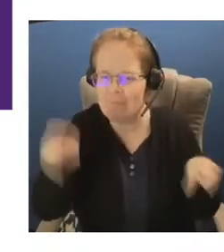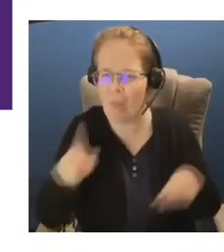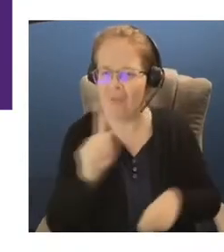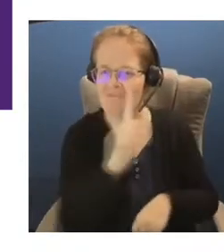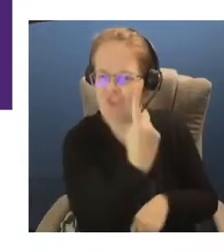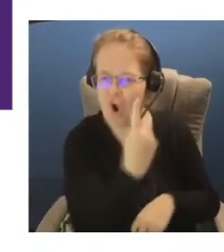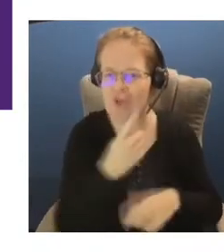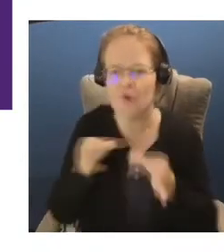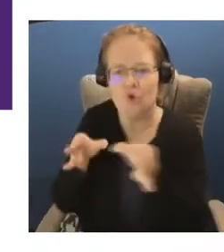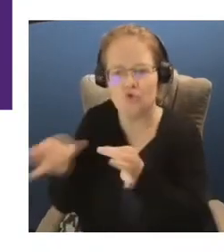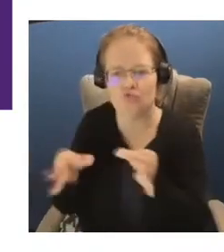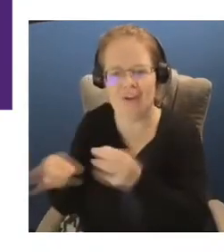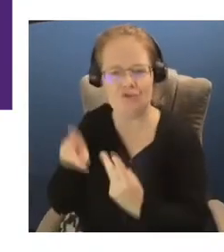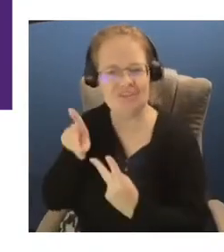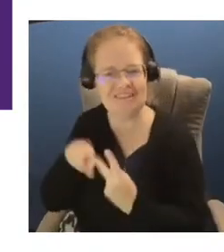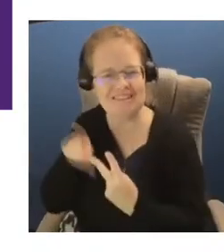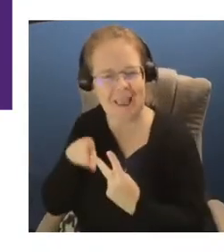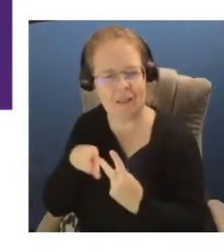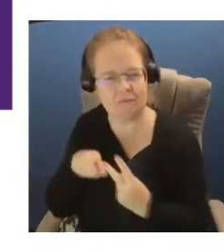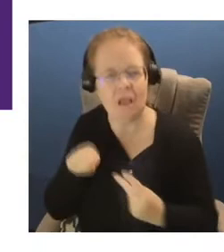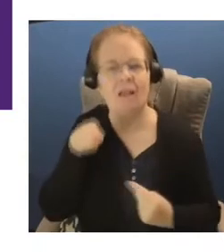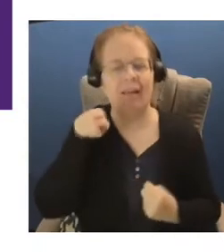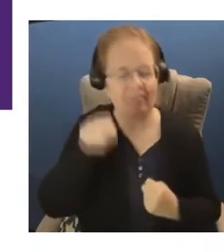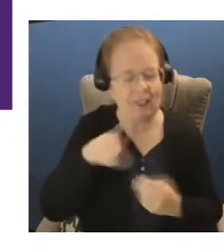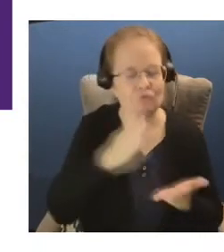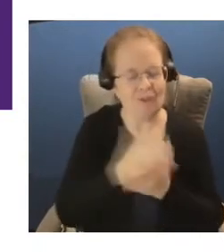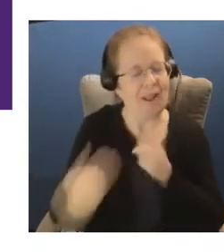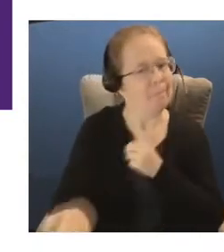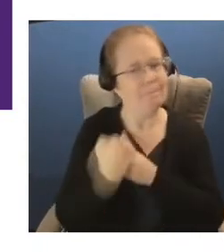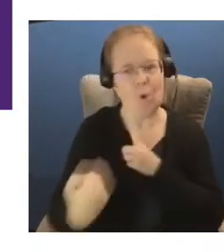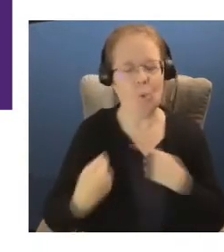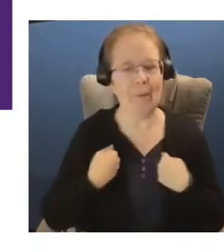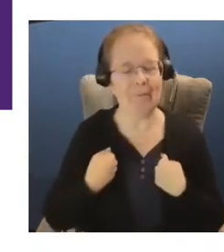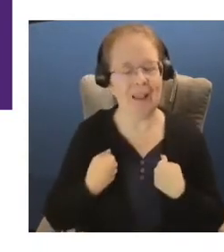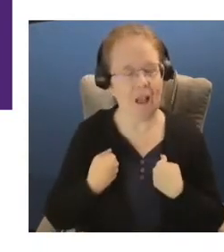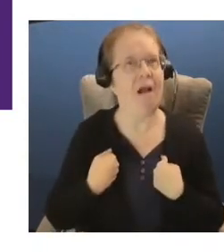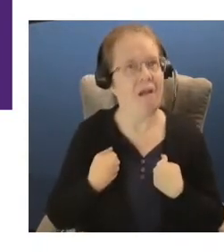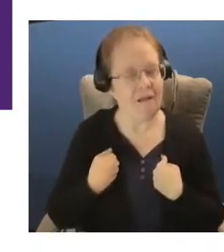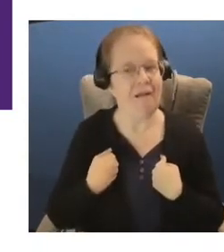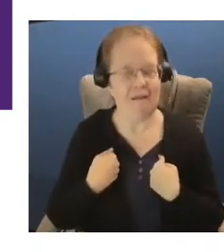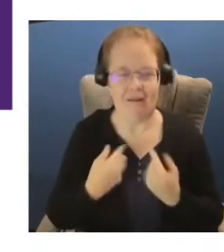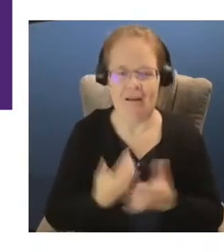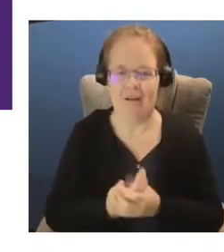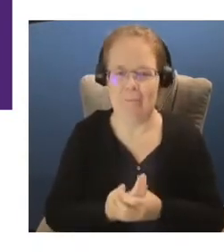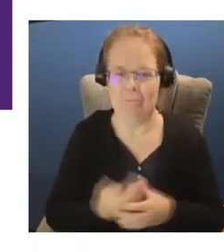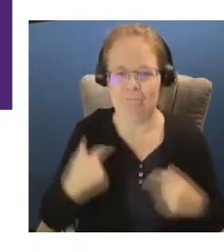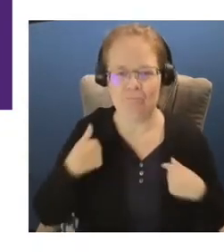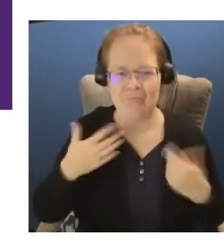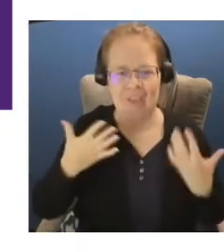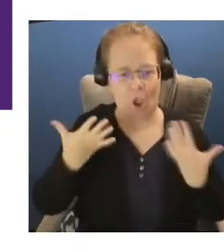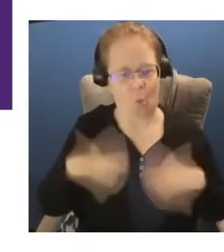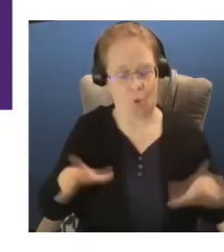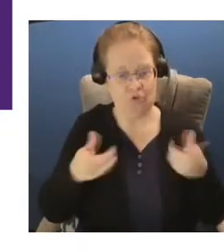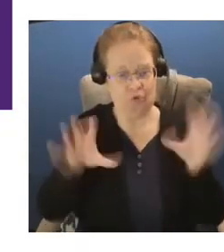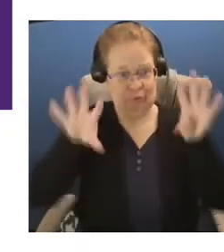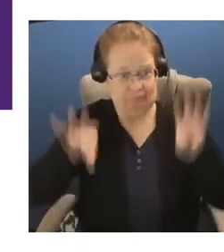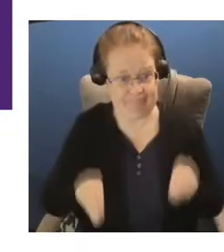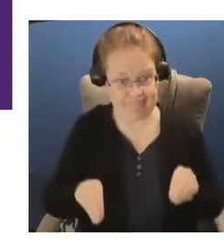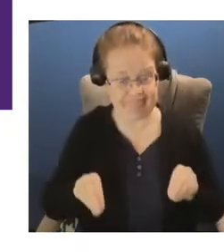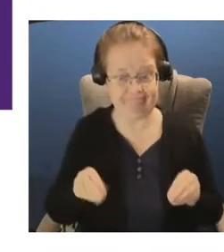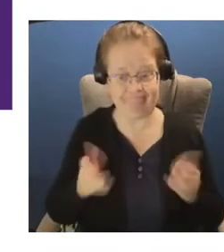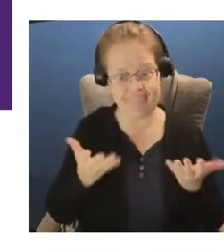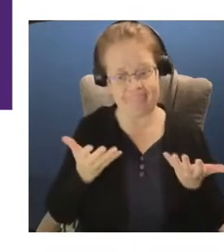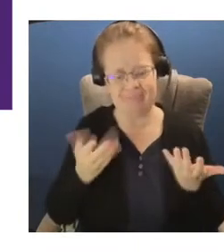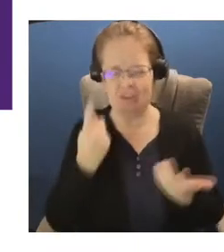which is something that really speaks to myself. So, you know, I really wanted to end by asking you